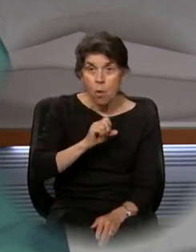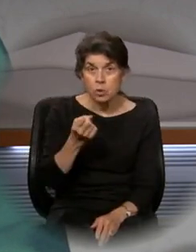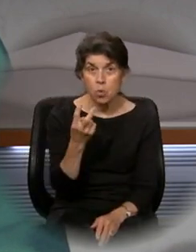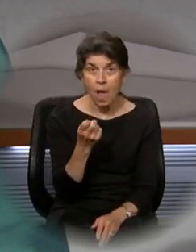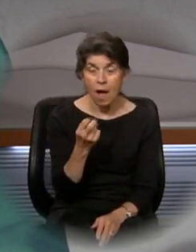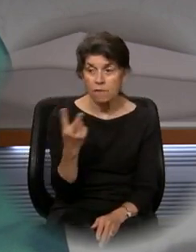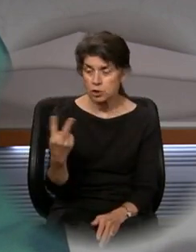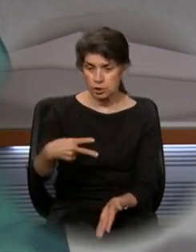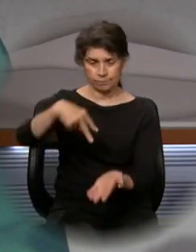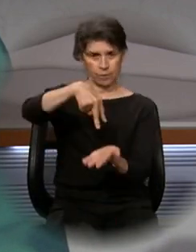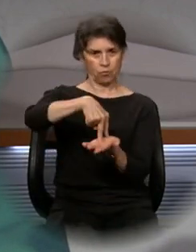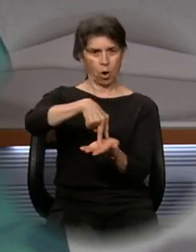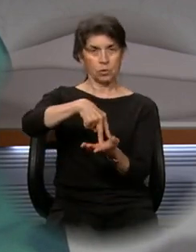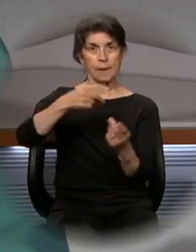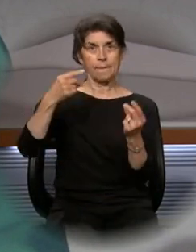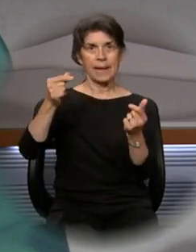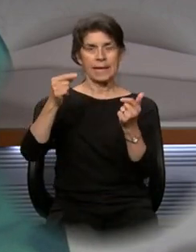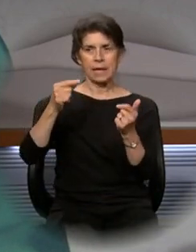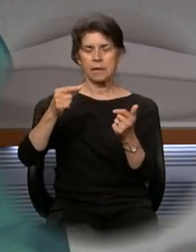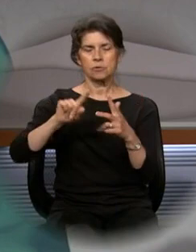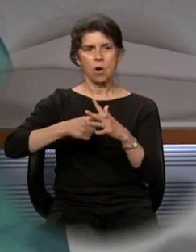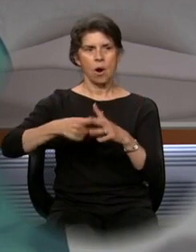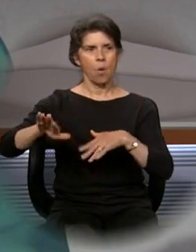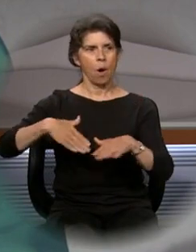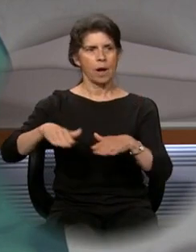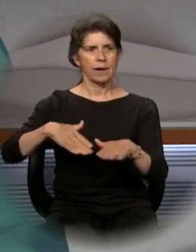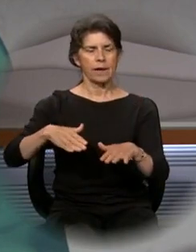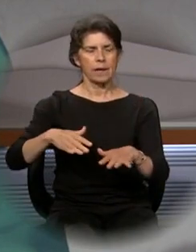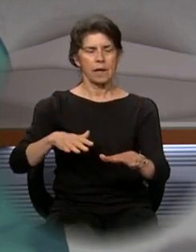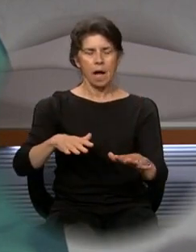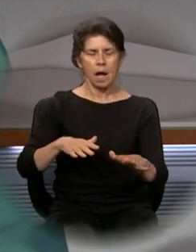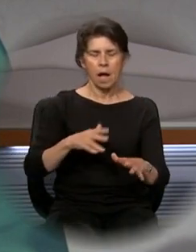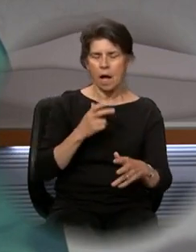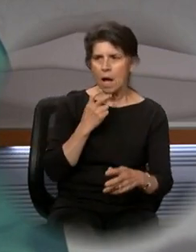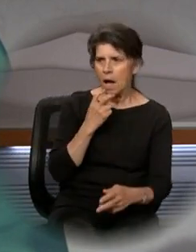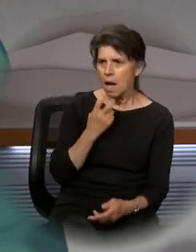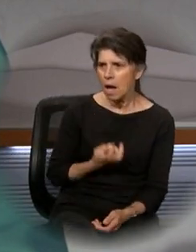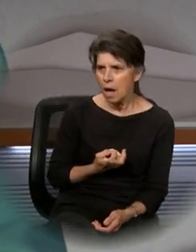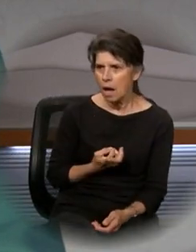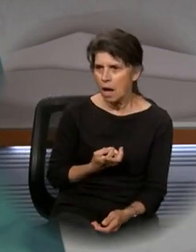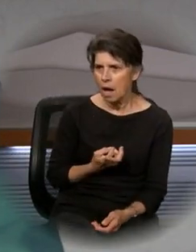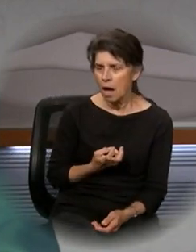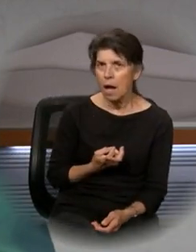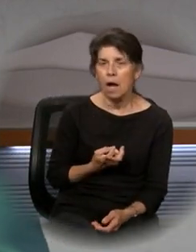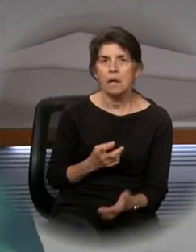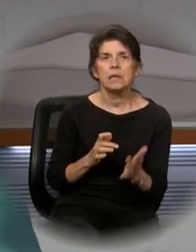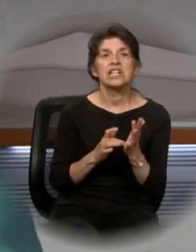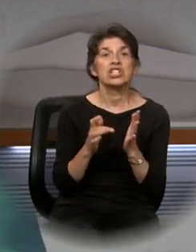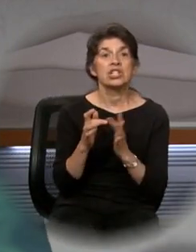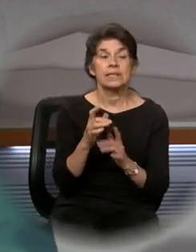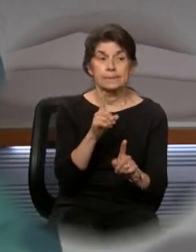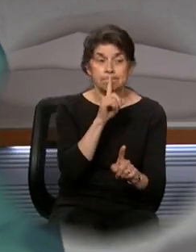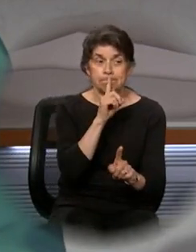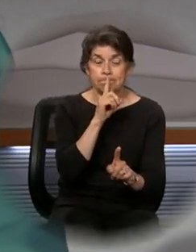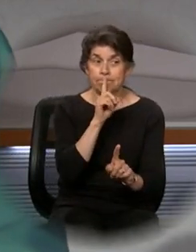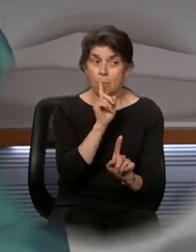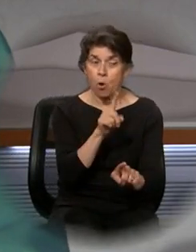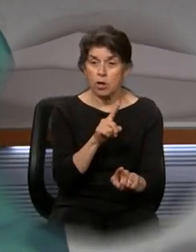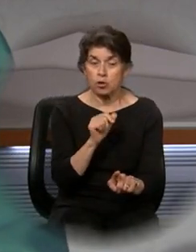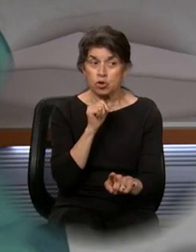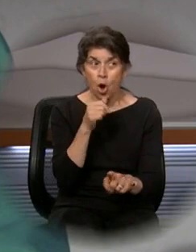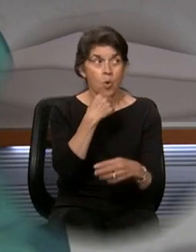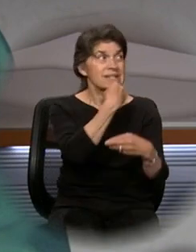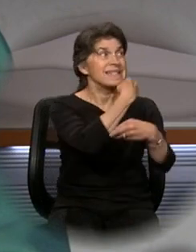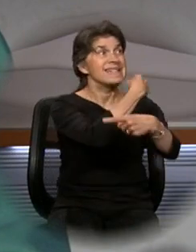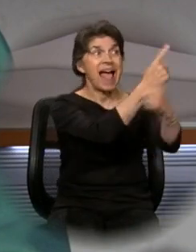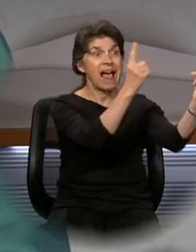arose immediately and walked around. At that they were utterly astounded. He gave strict orders that no one should know this